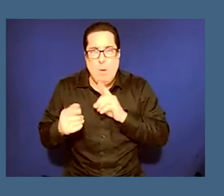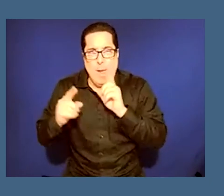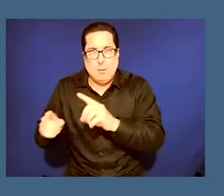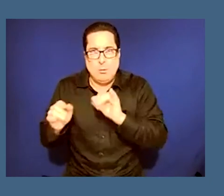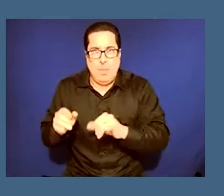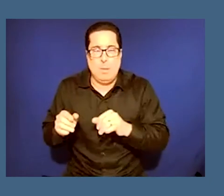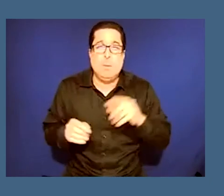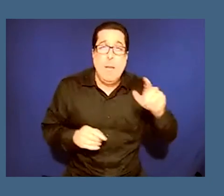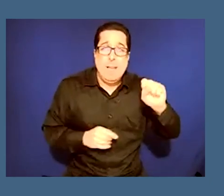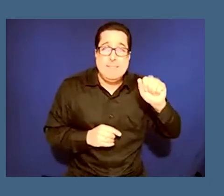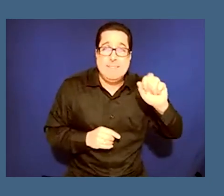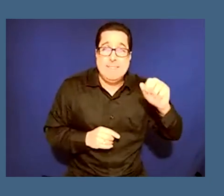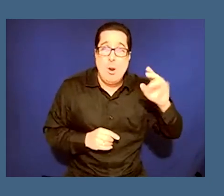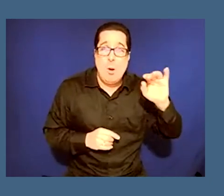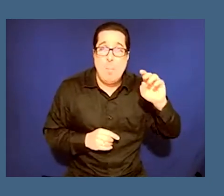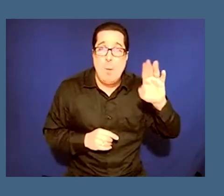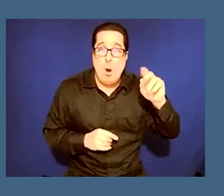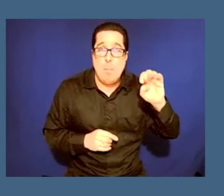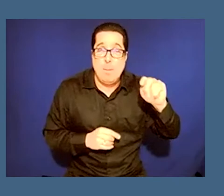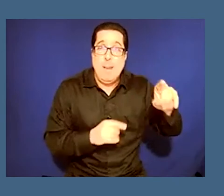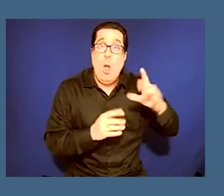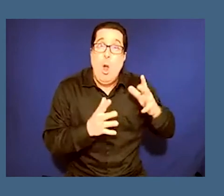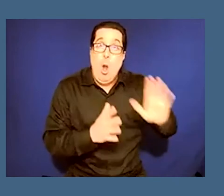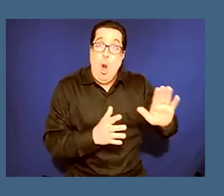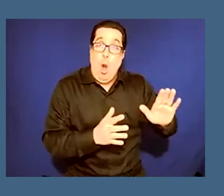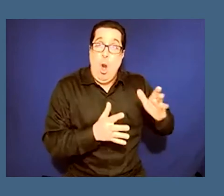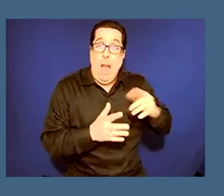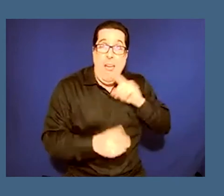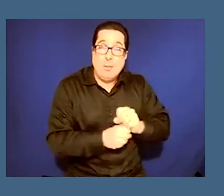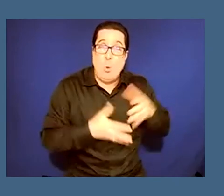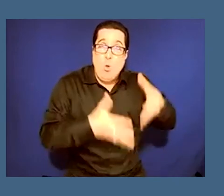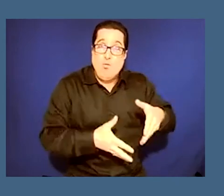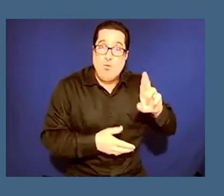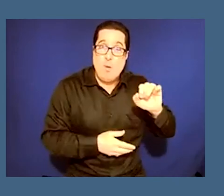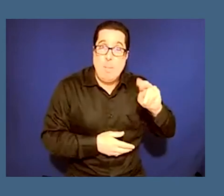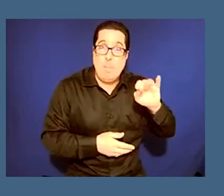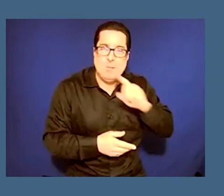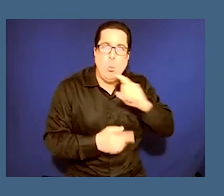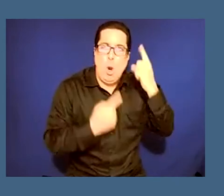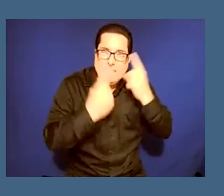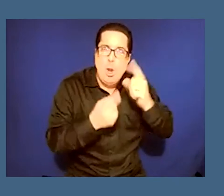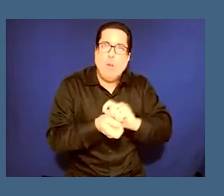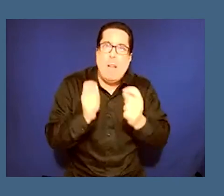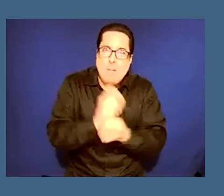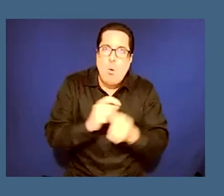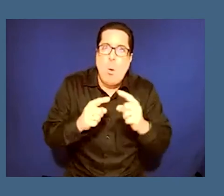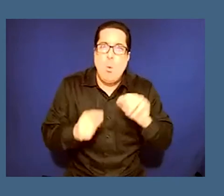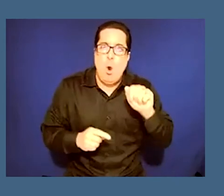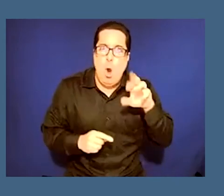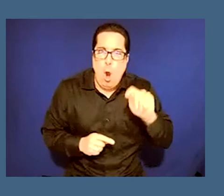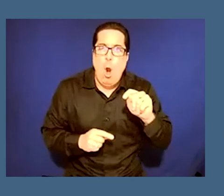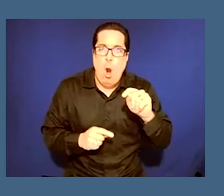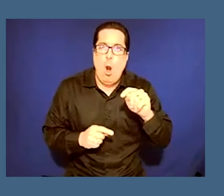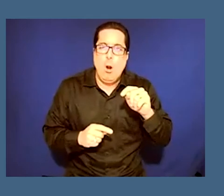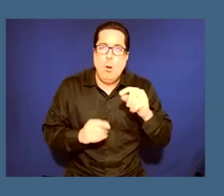sarah bartman's actual remains uh were considered were transformed into art objects right on display not in an art